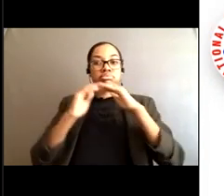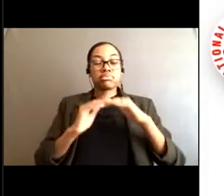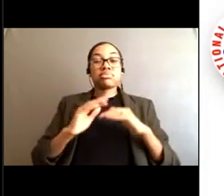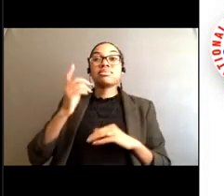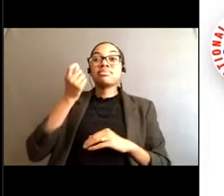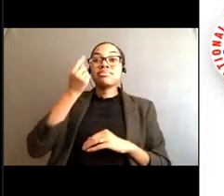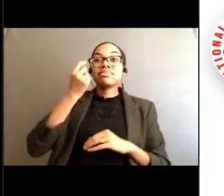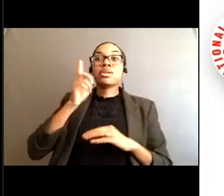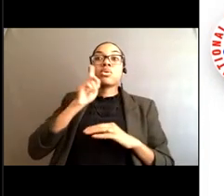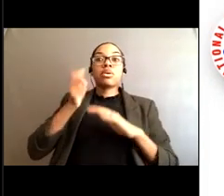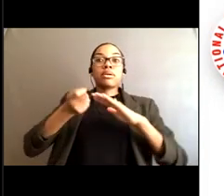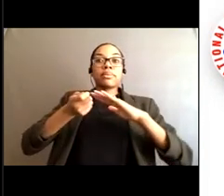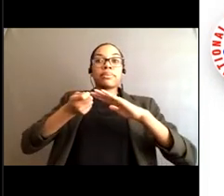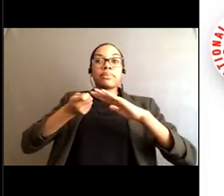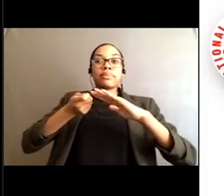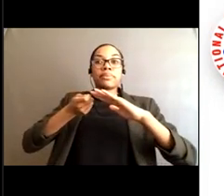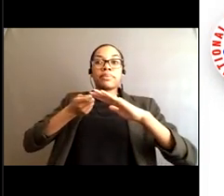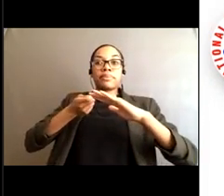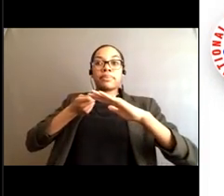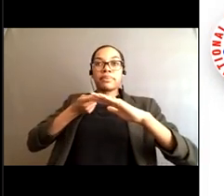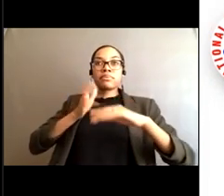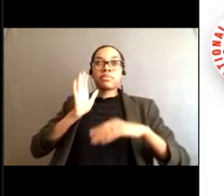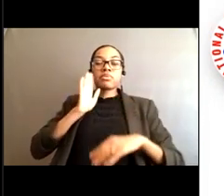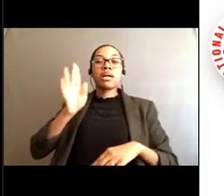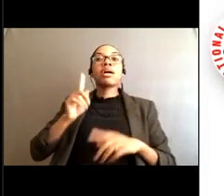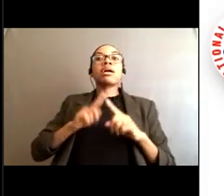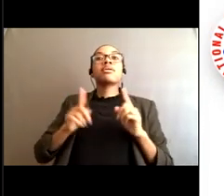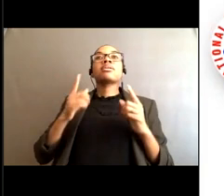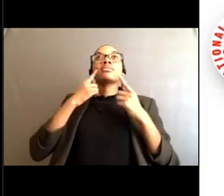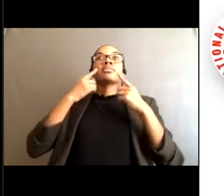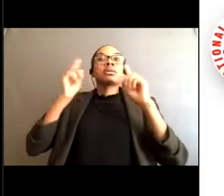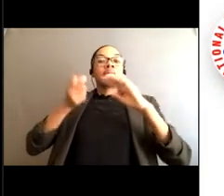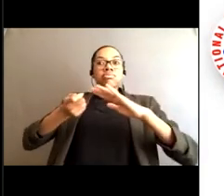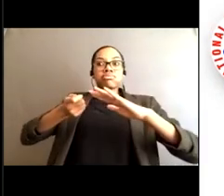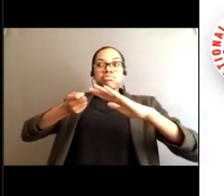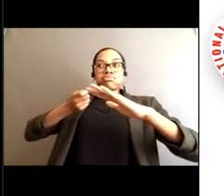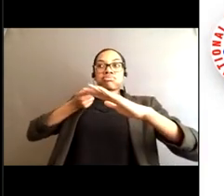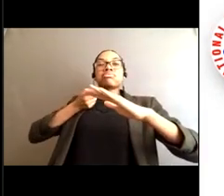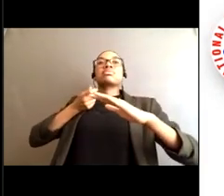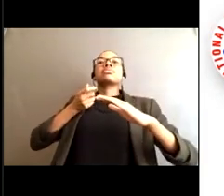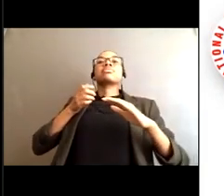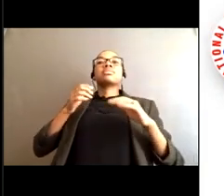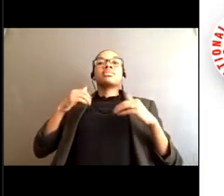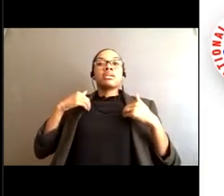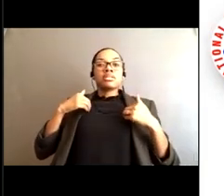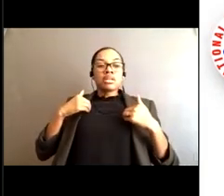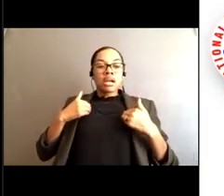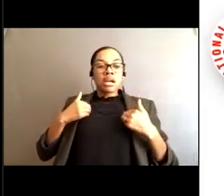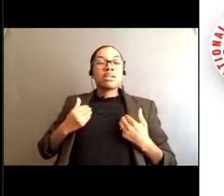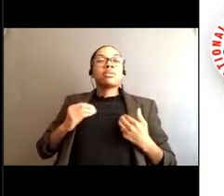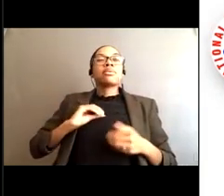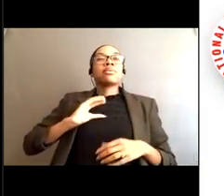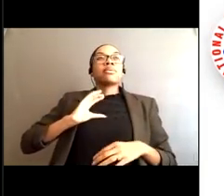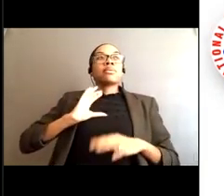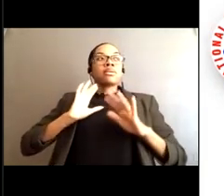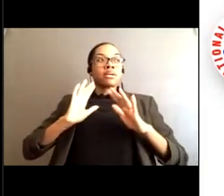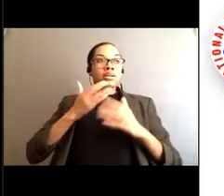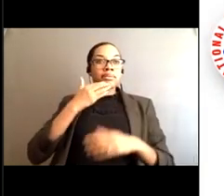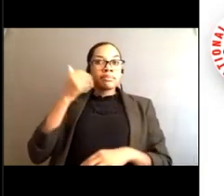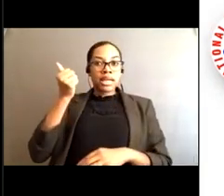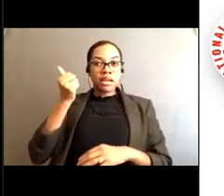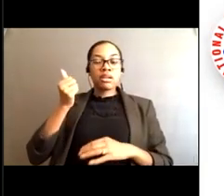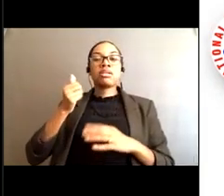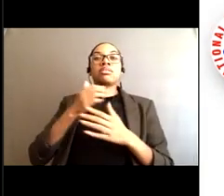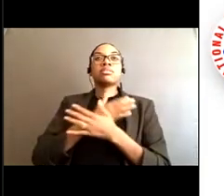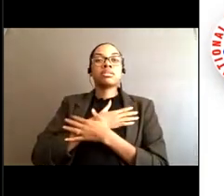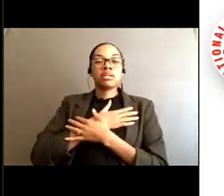you further from shore but eventually you can swim out of it once you get back outside to the right or the